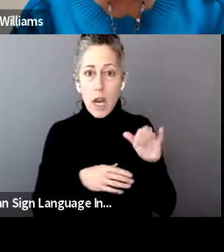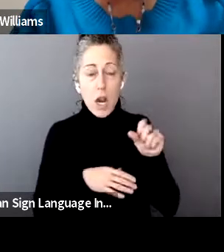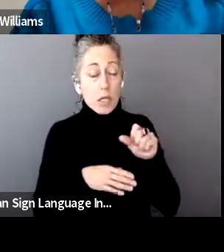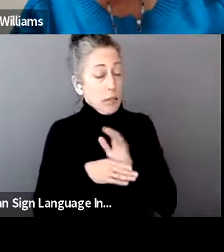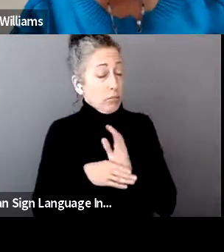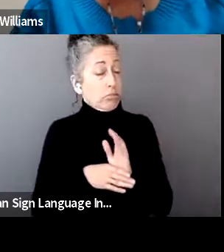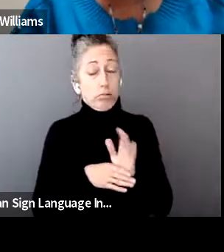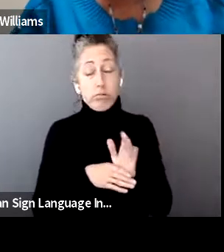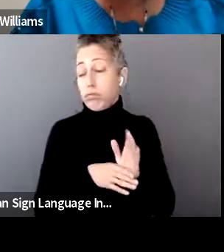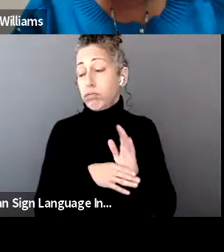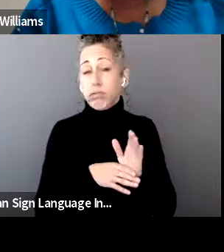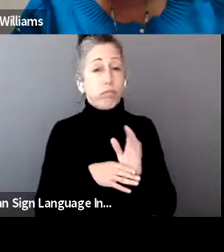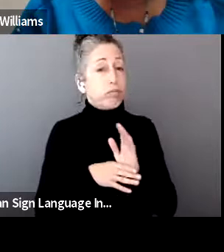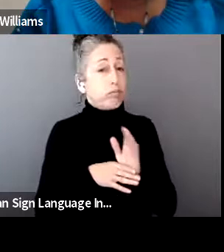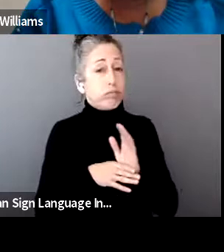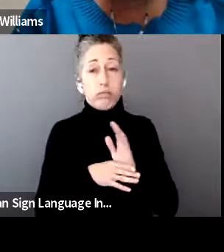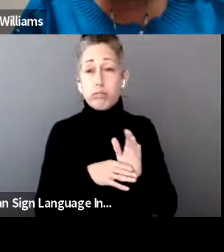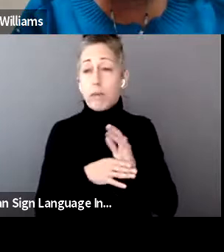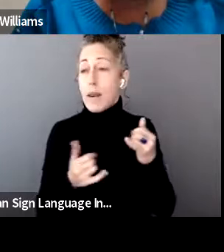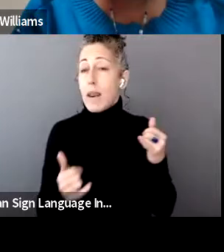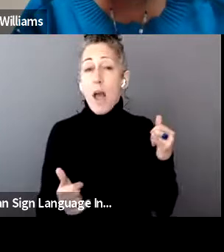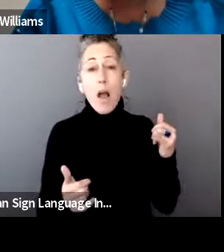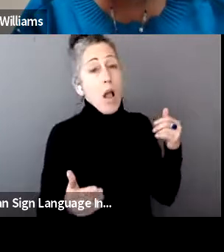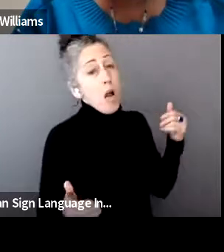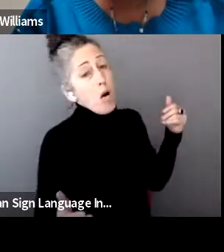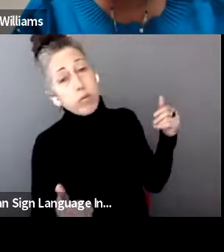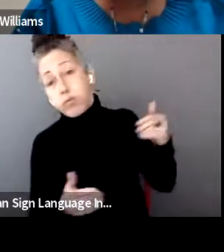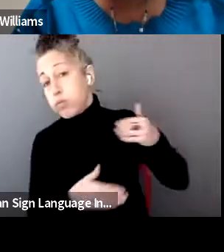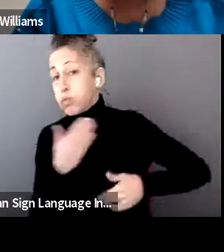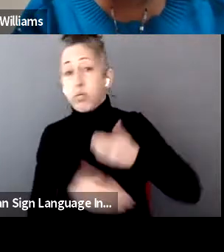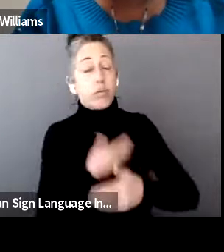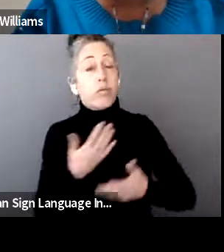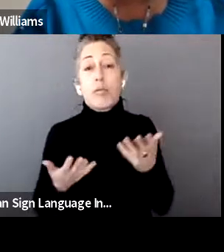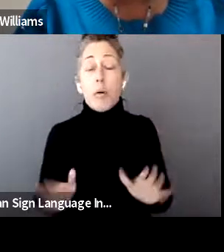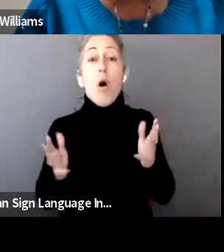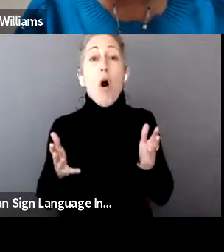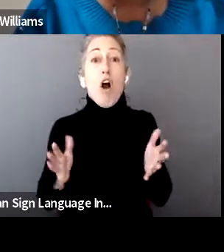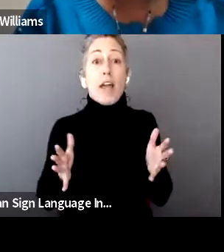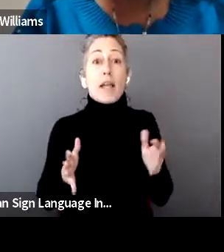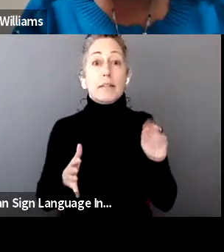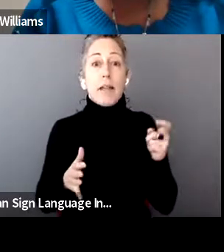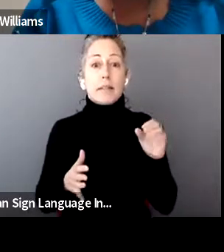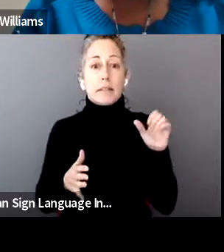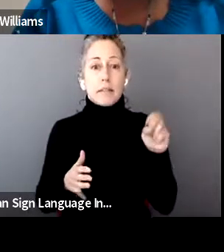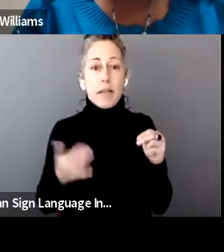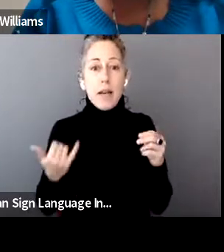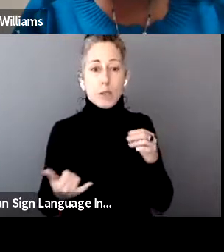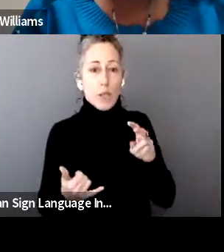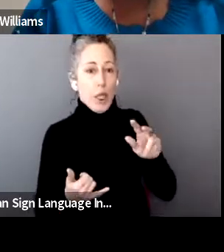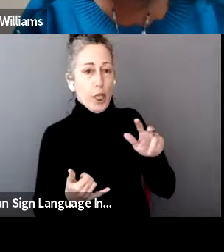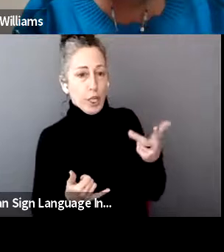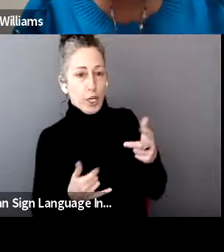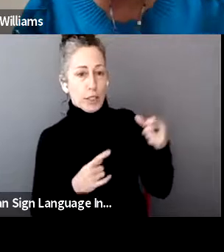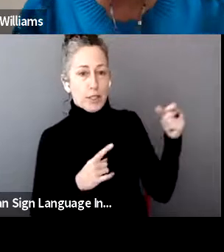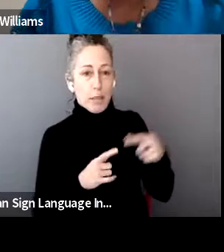Then fast forward to tax season, which started in February. So they're doing that. And now they have a third stimulus payment that's upon